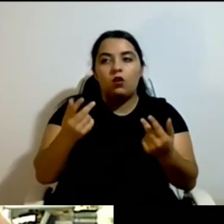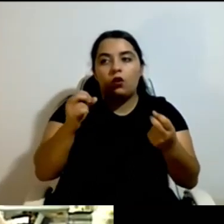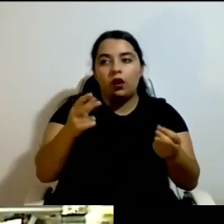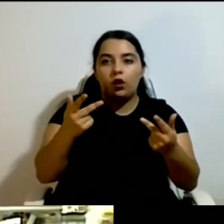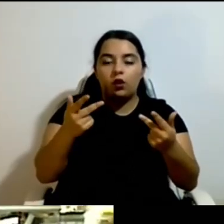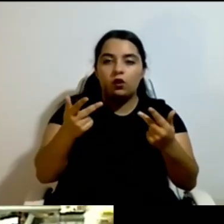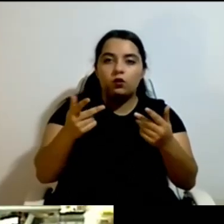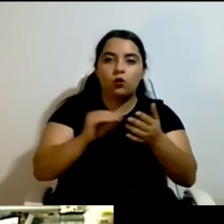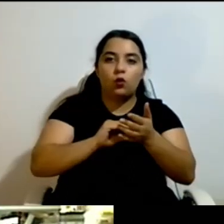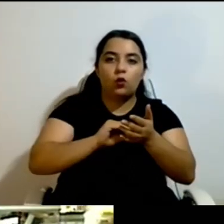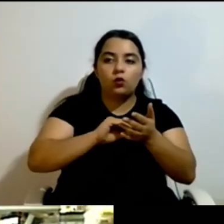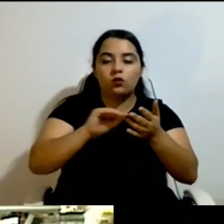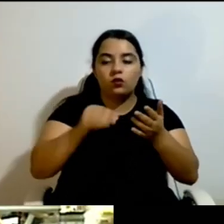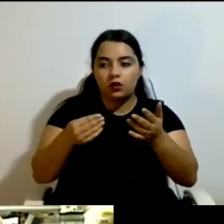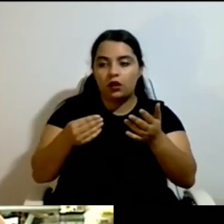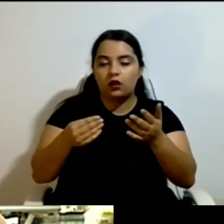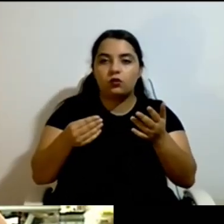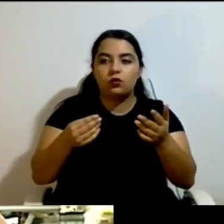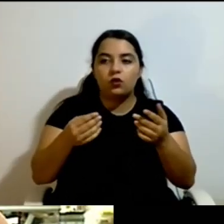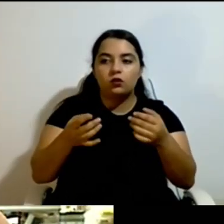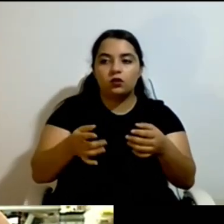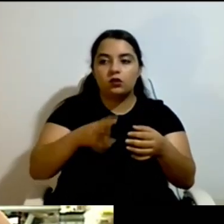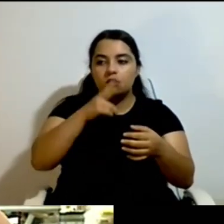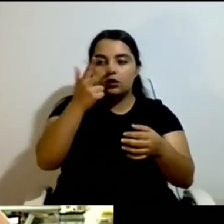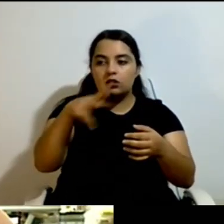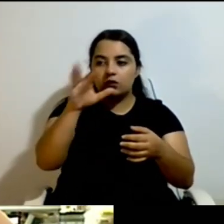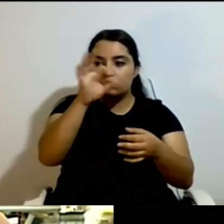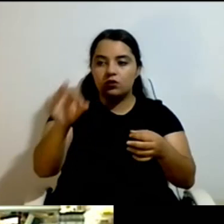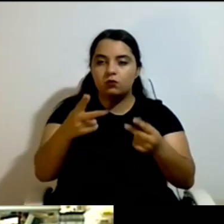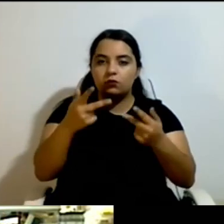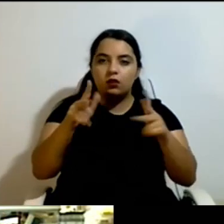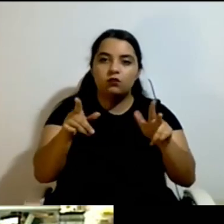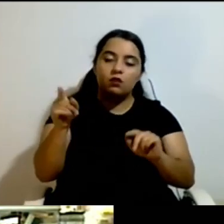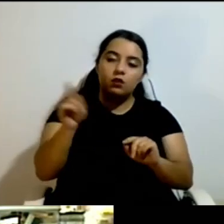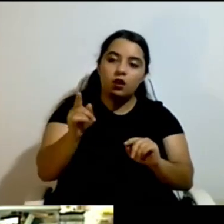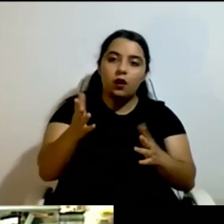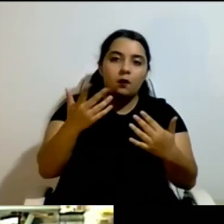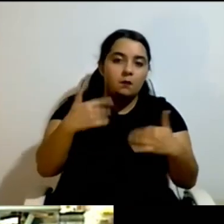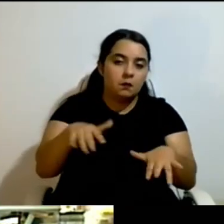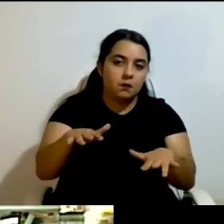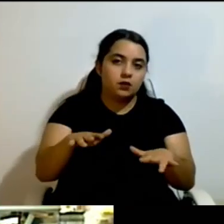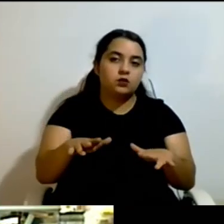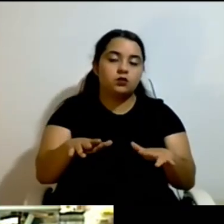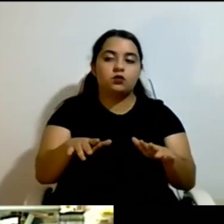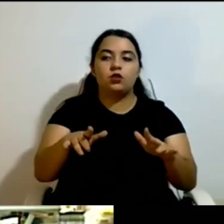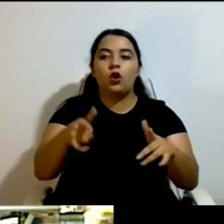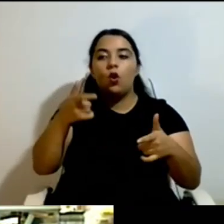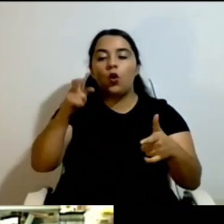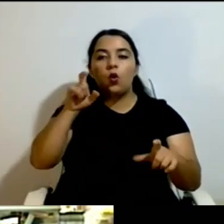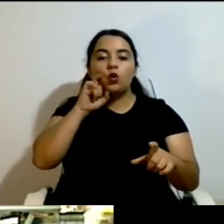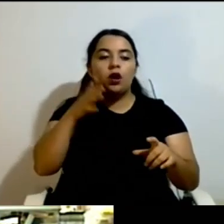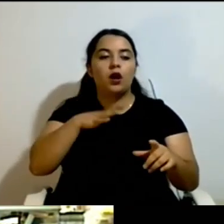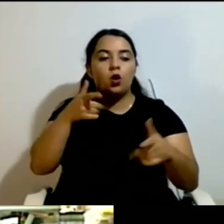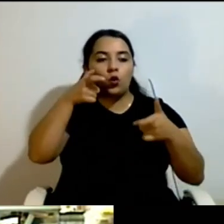the insurance wanted to contract control every single contract. One more restriction. have to mention